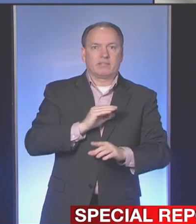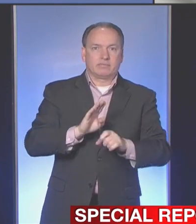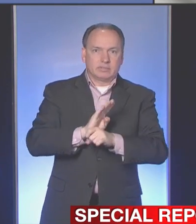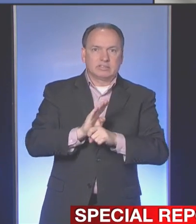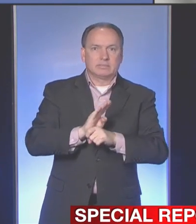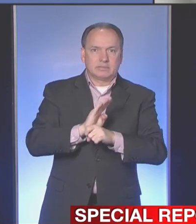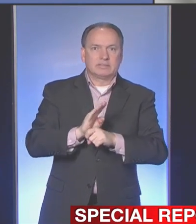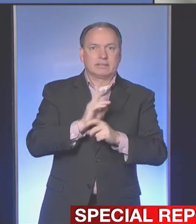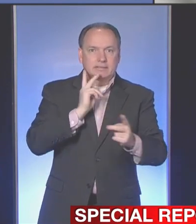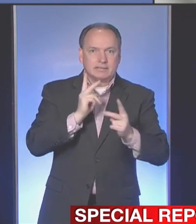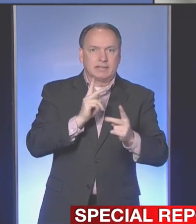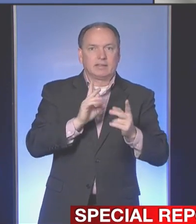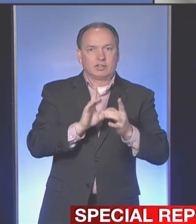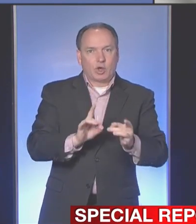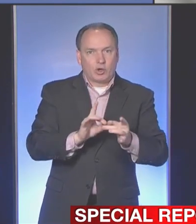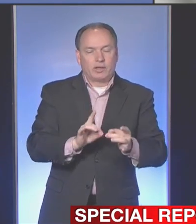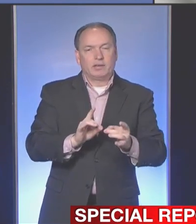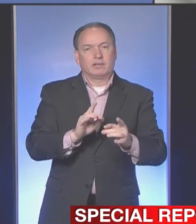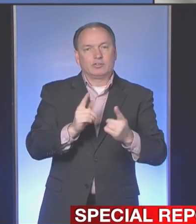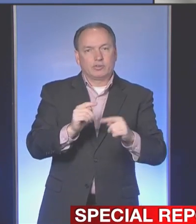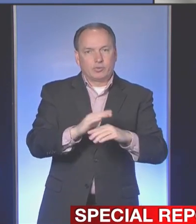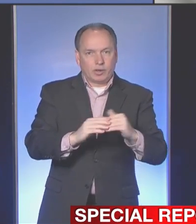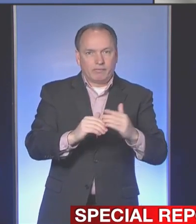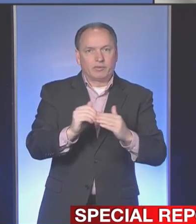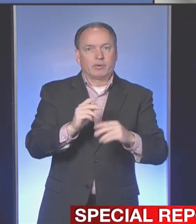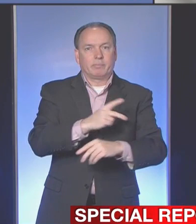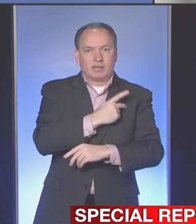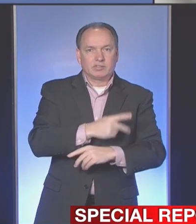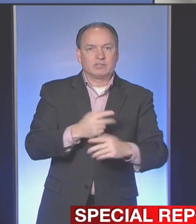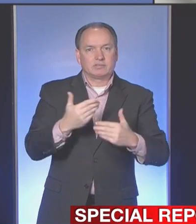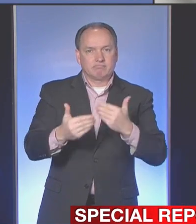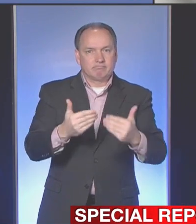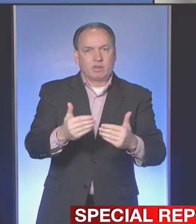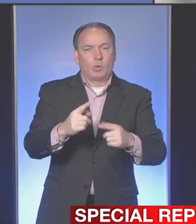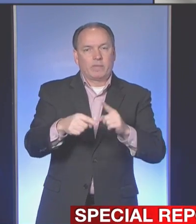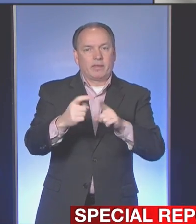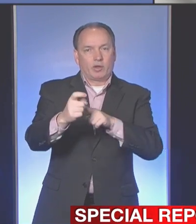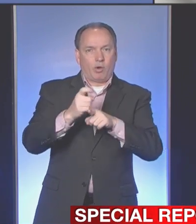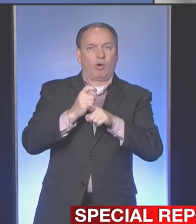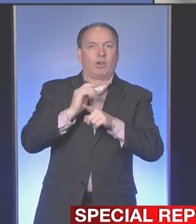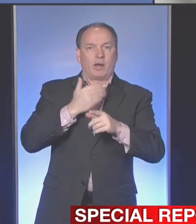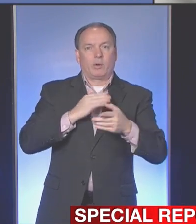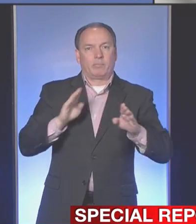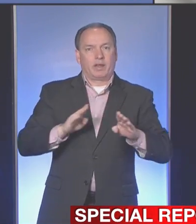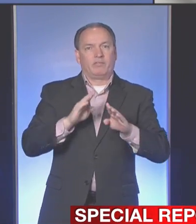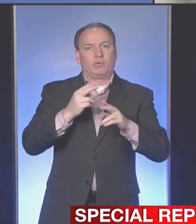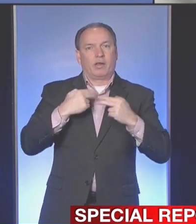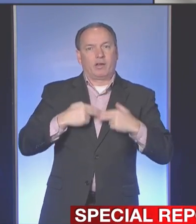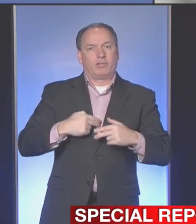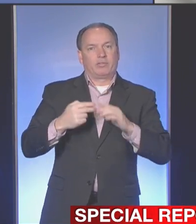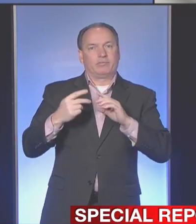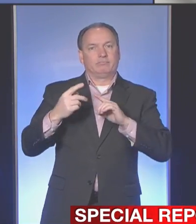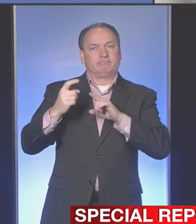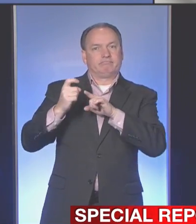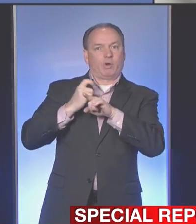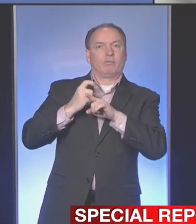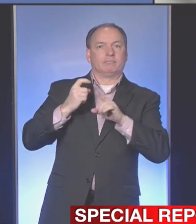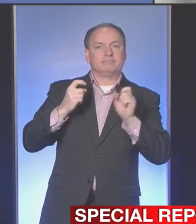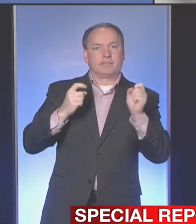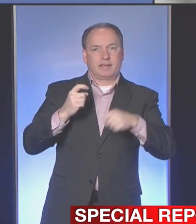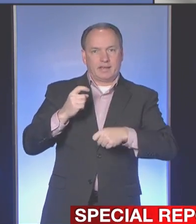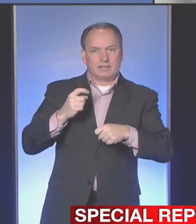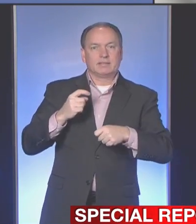seeing, talking, trying to comfort patients as they call our behavioral health units. So the answer is yes.